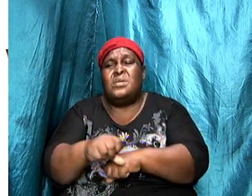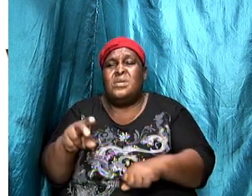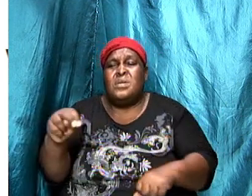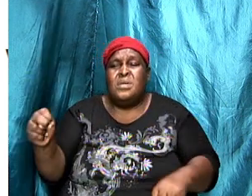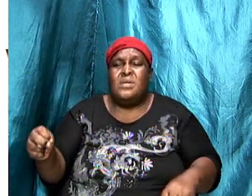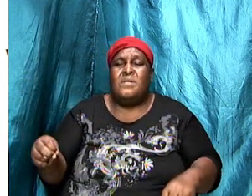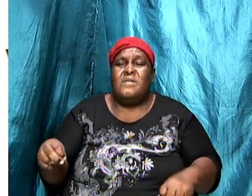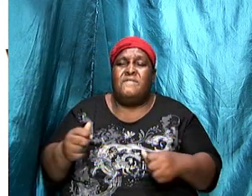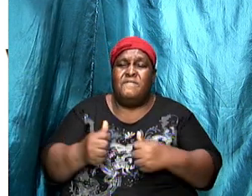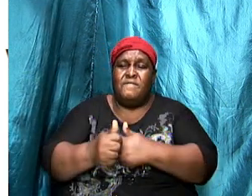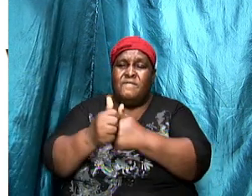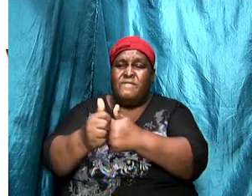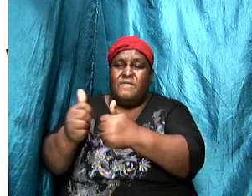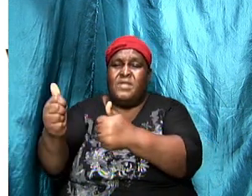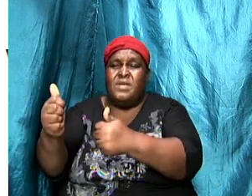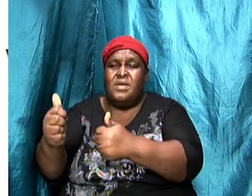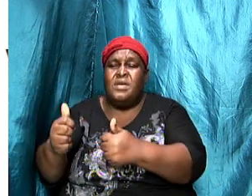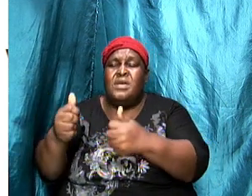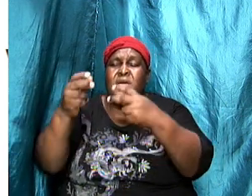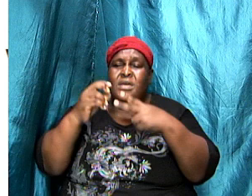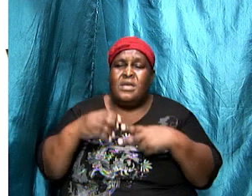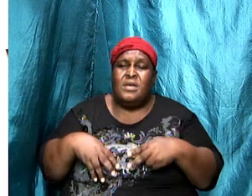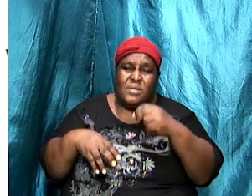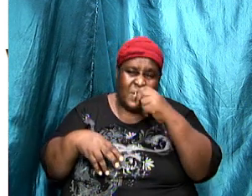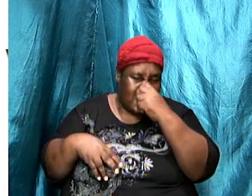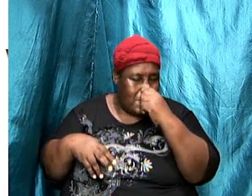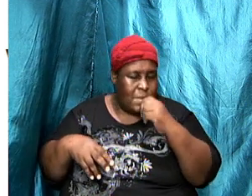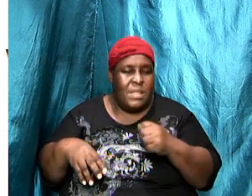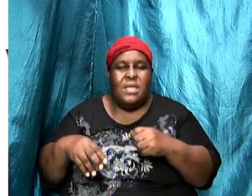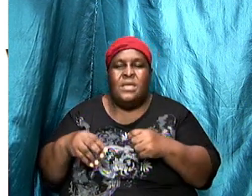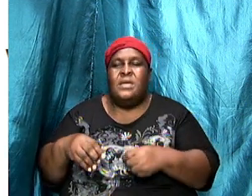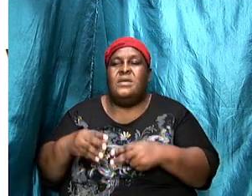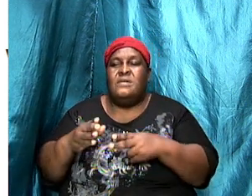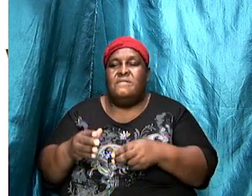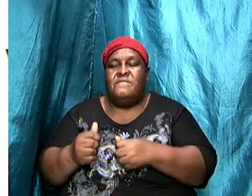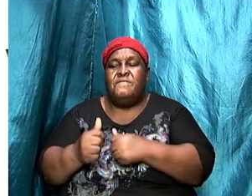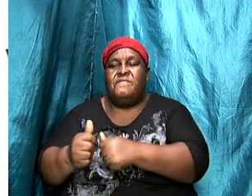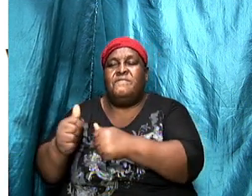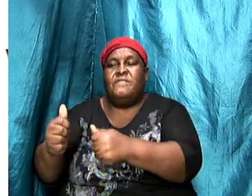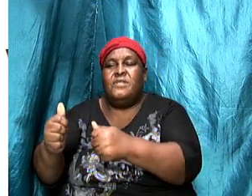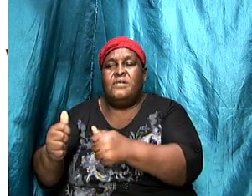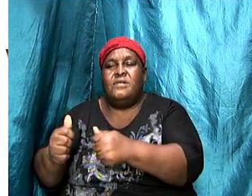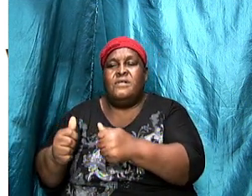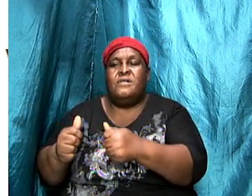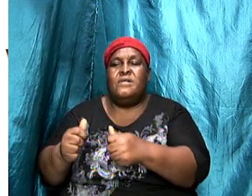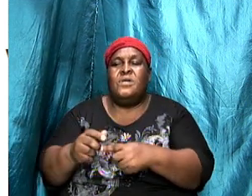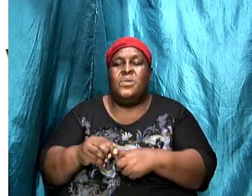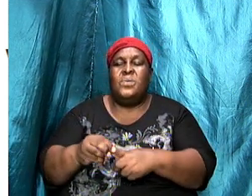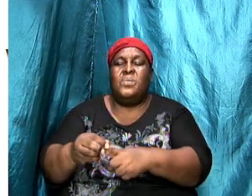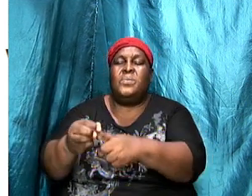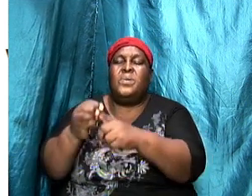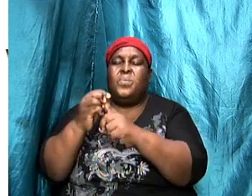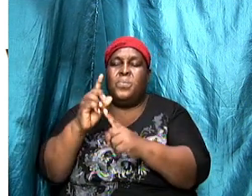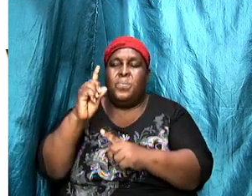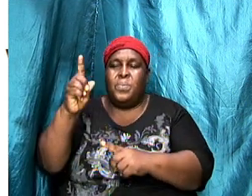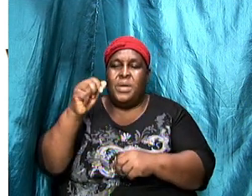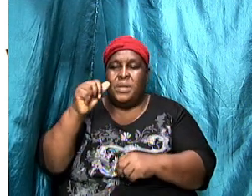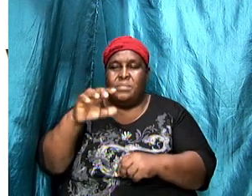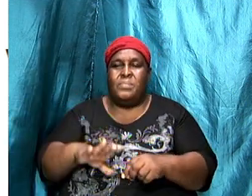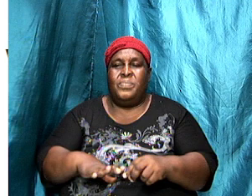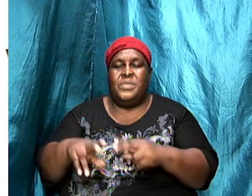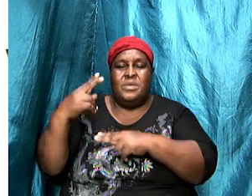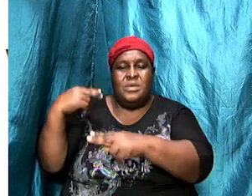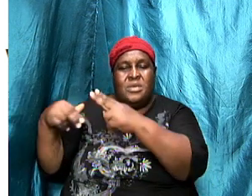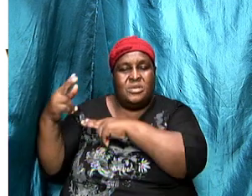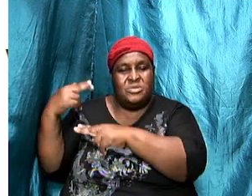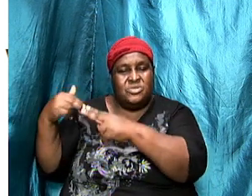are those that followed a particular guy coming from way back his name was Nicholas and this is history has